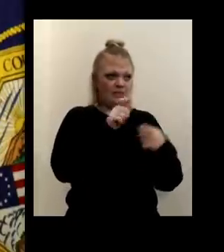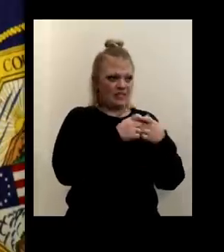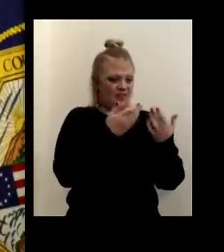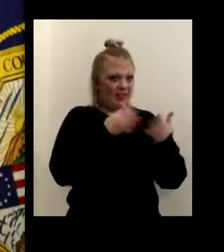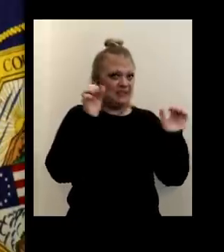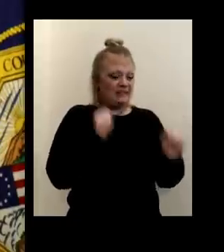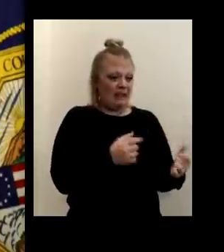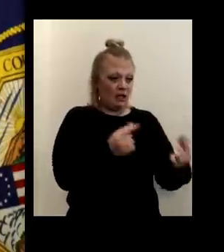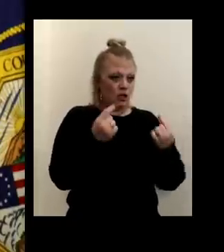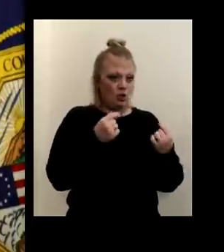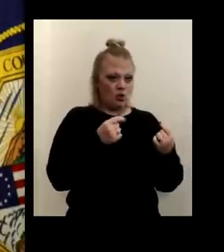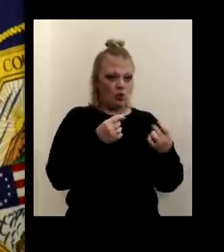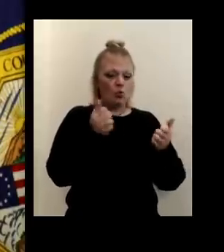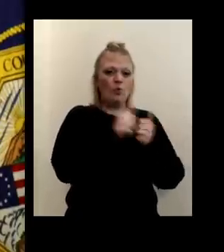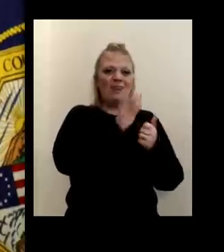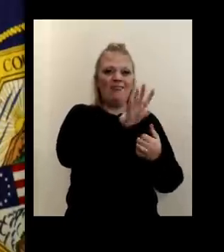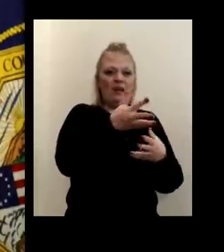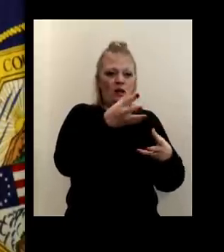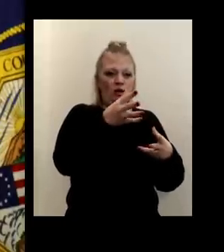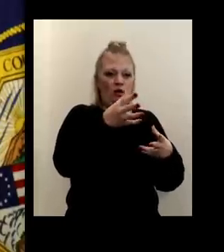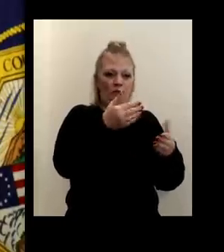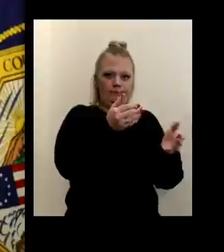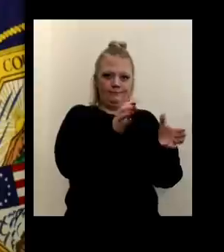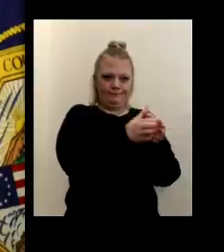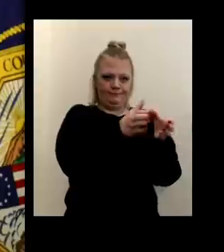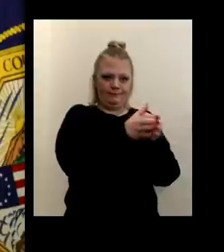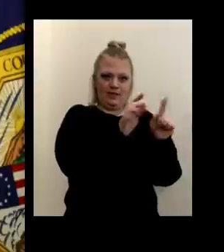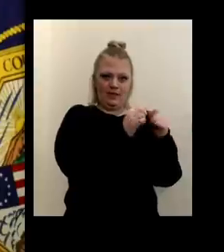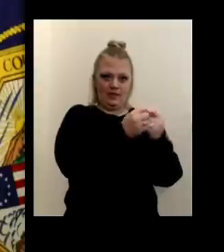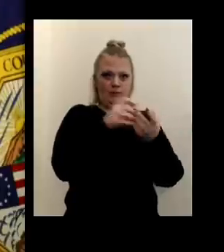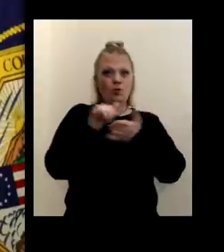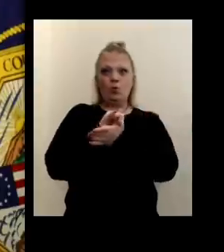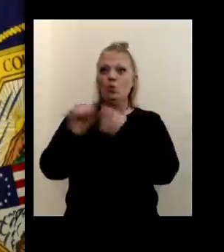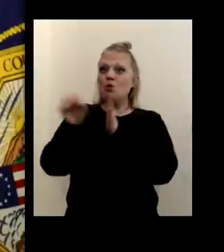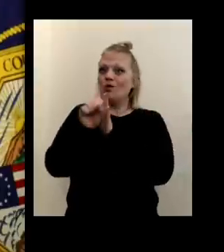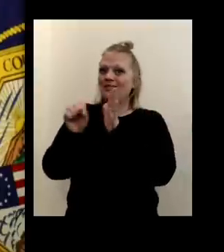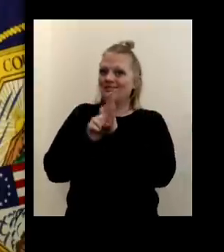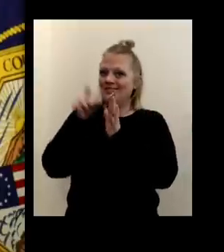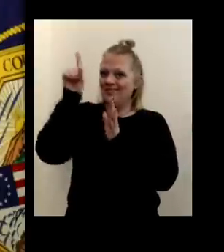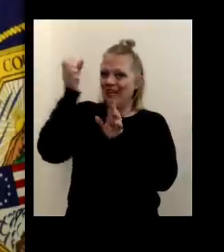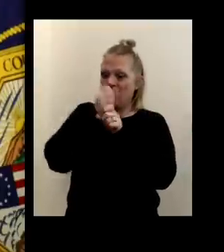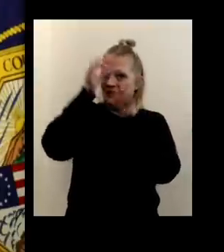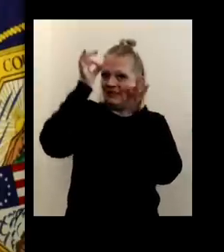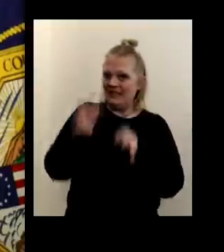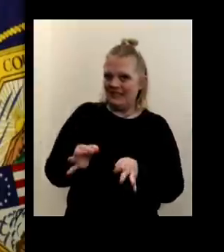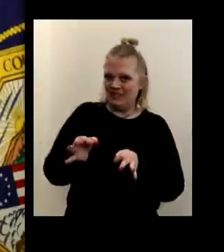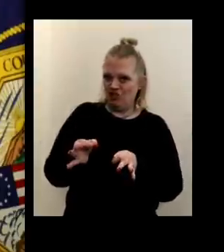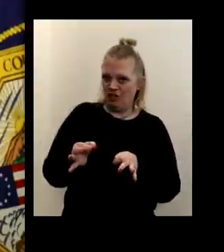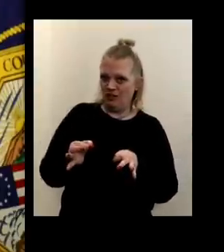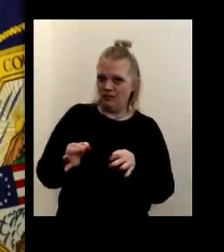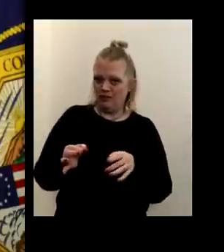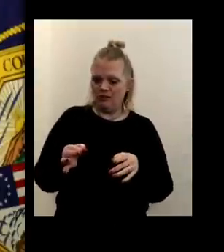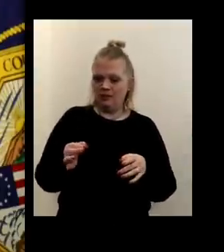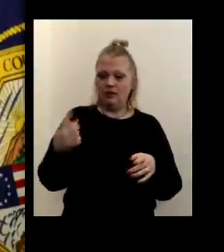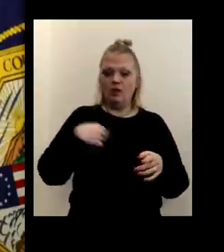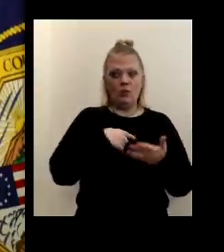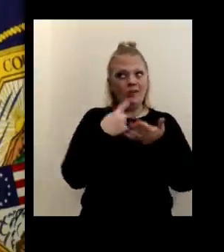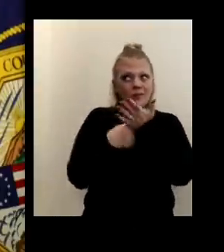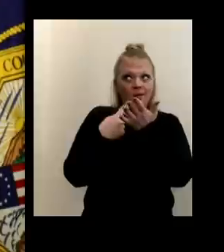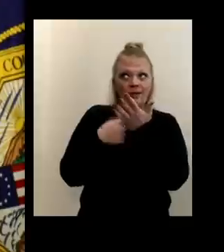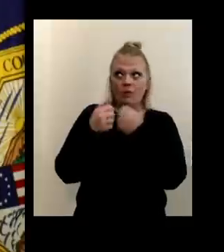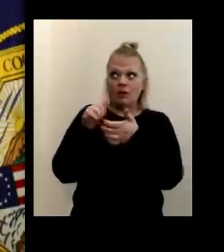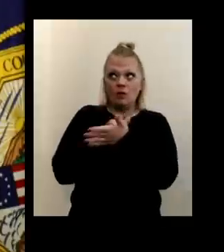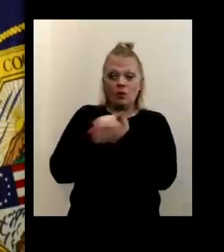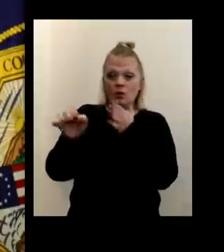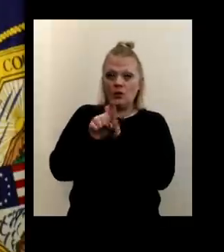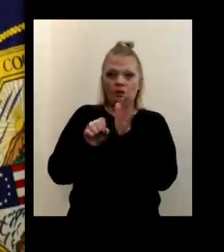do in among their internal team. Uh, it is New York state that has made a statewide decision associated with this. We have talked to New York state. I've